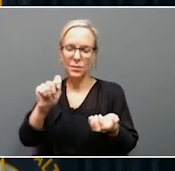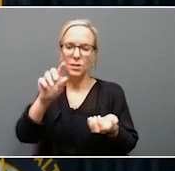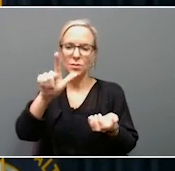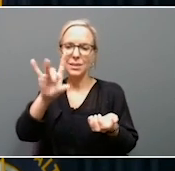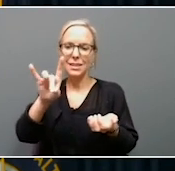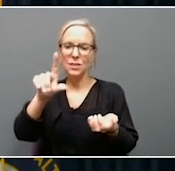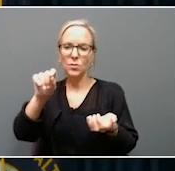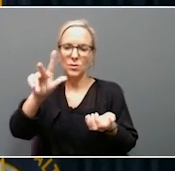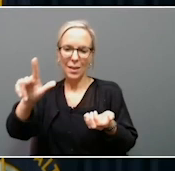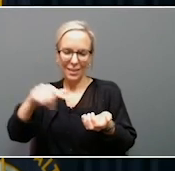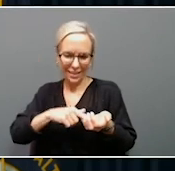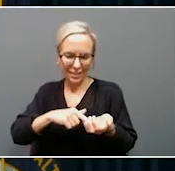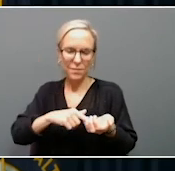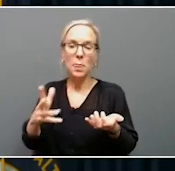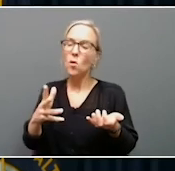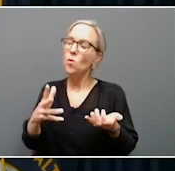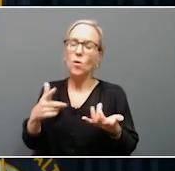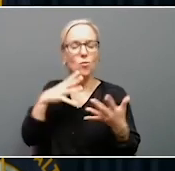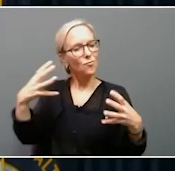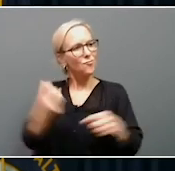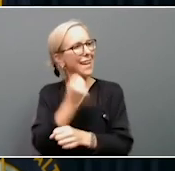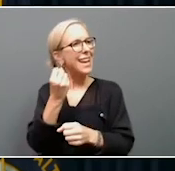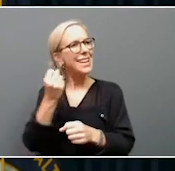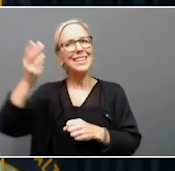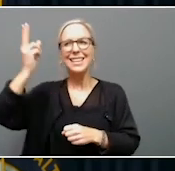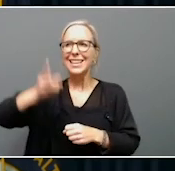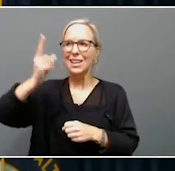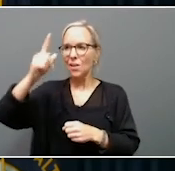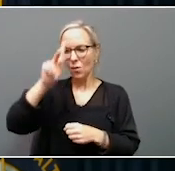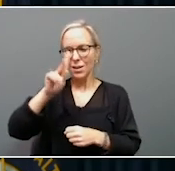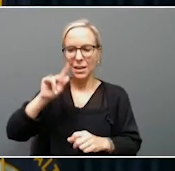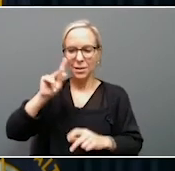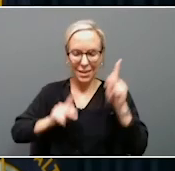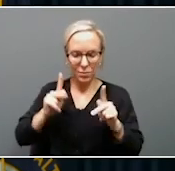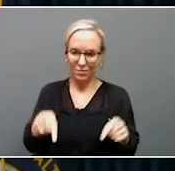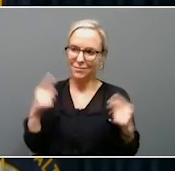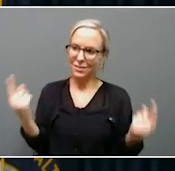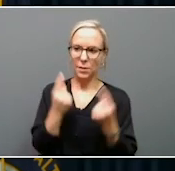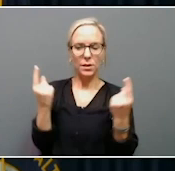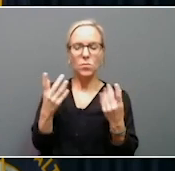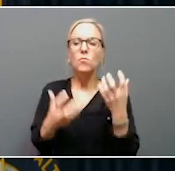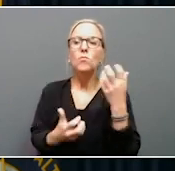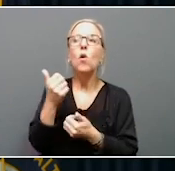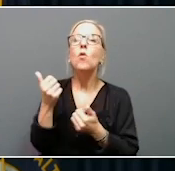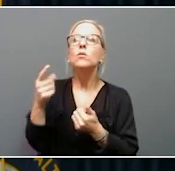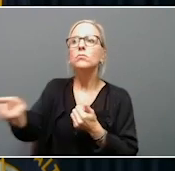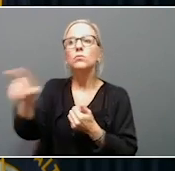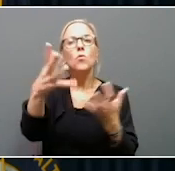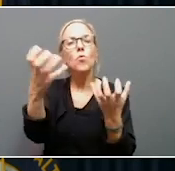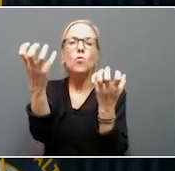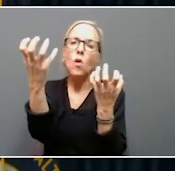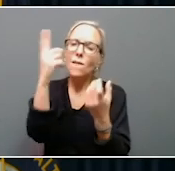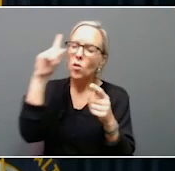This was a monumental win for Kentuckians. This is something that the vast majority has wanted so long, yet we hadn't been